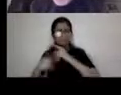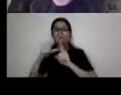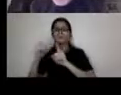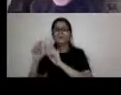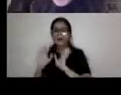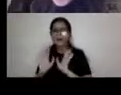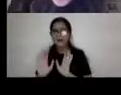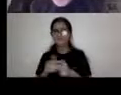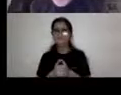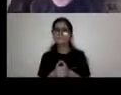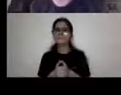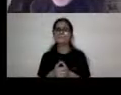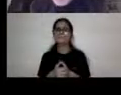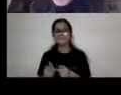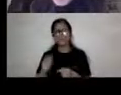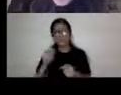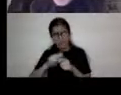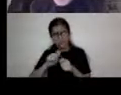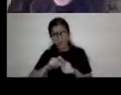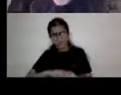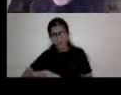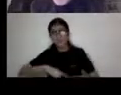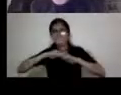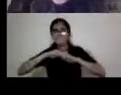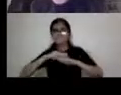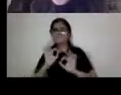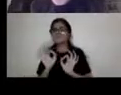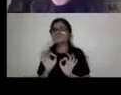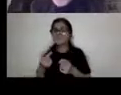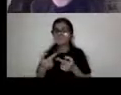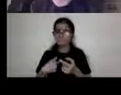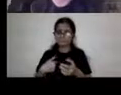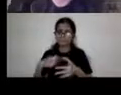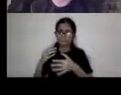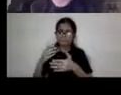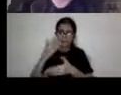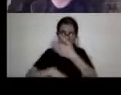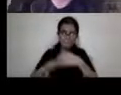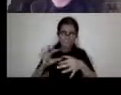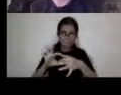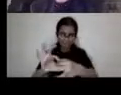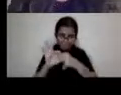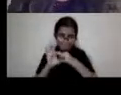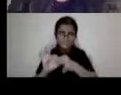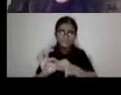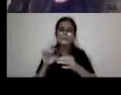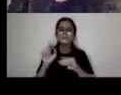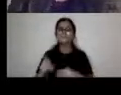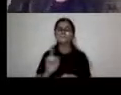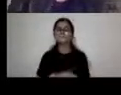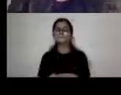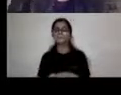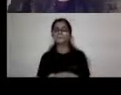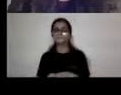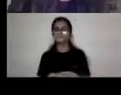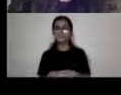hasn't been enough work on the relationship of disability and poverty. And I'll just leave that at that net for now.